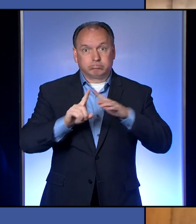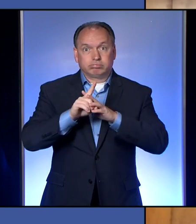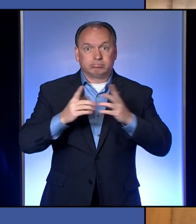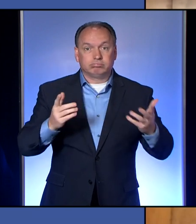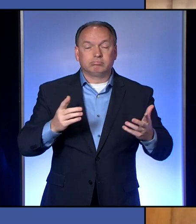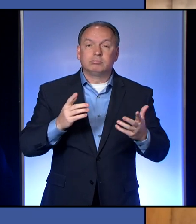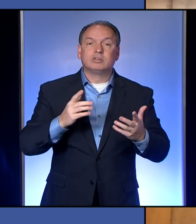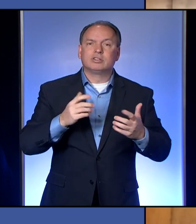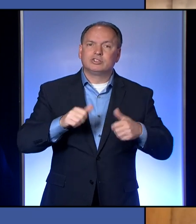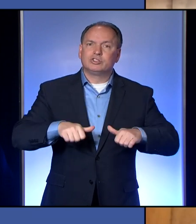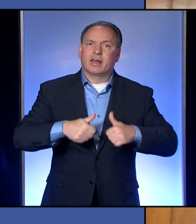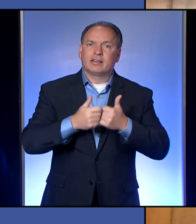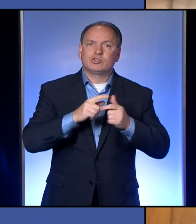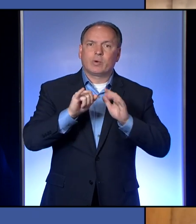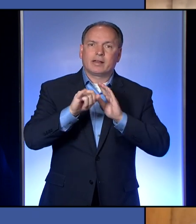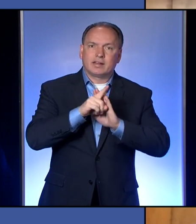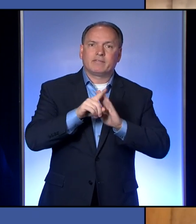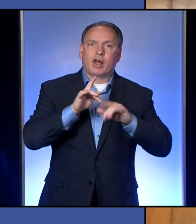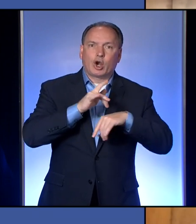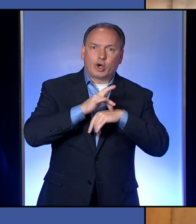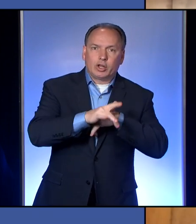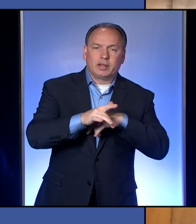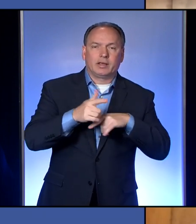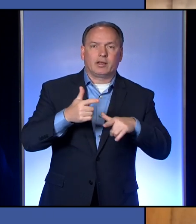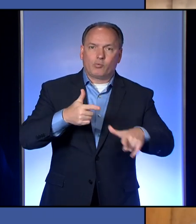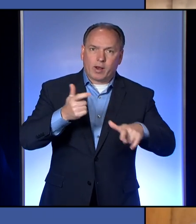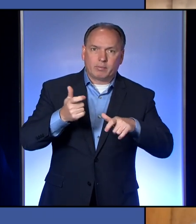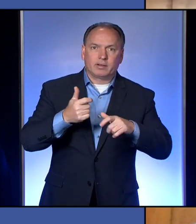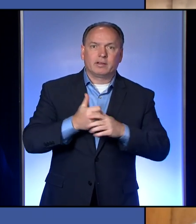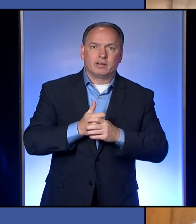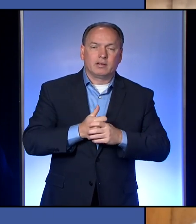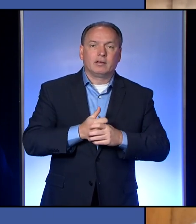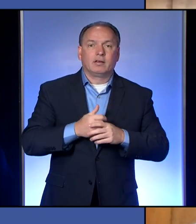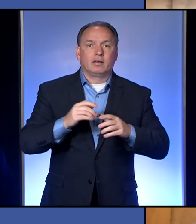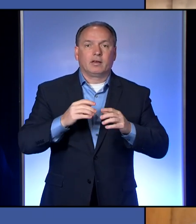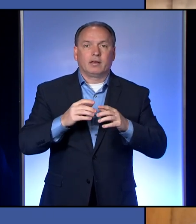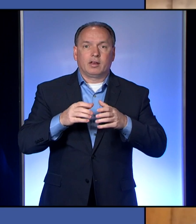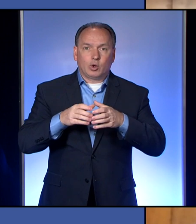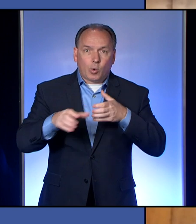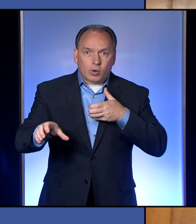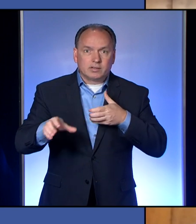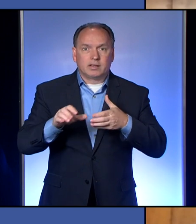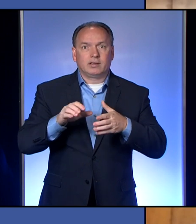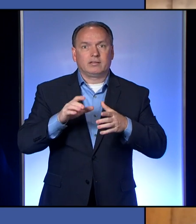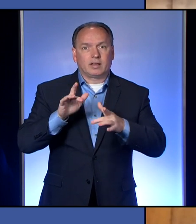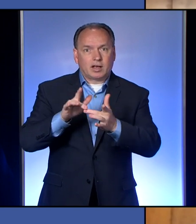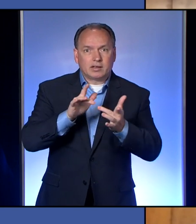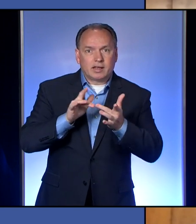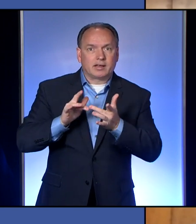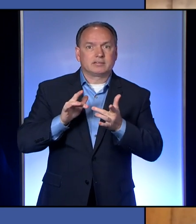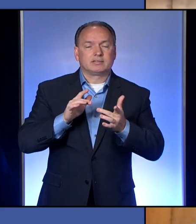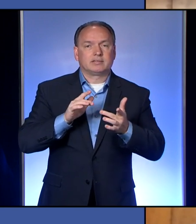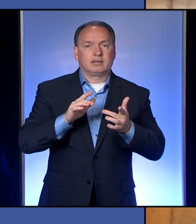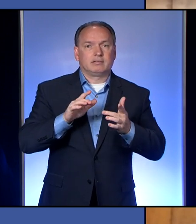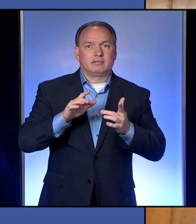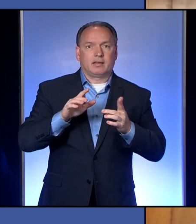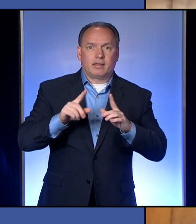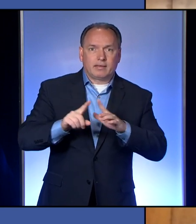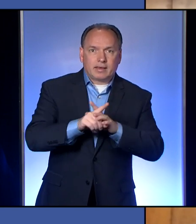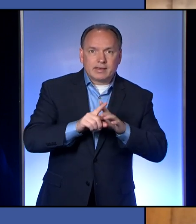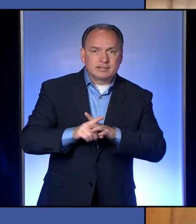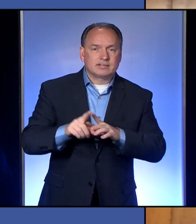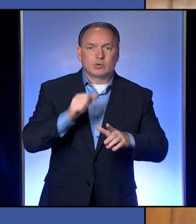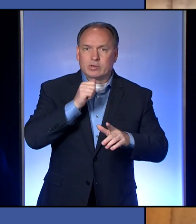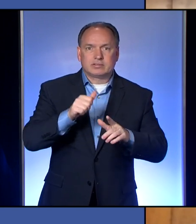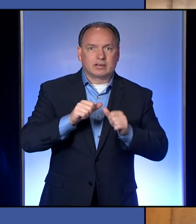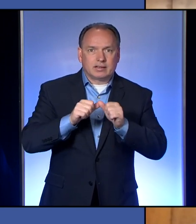identify cases and their contacts very rapidly and quarantine the contacts and the cases so that it